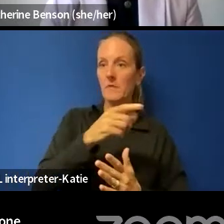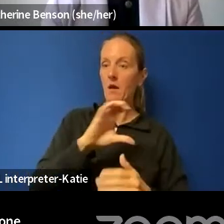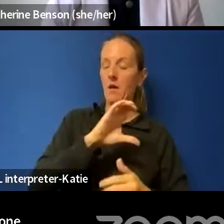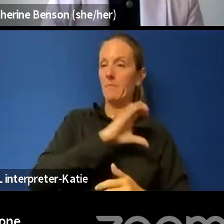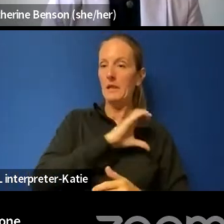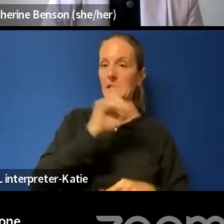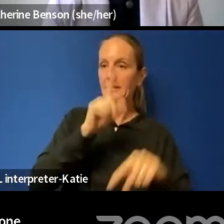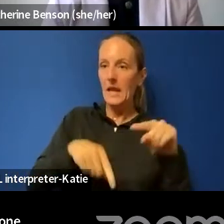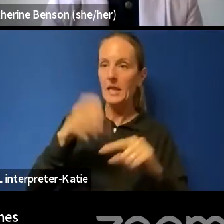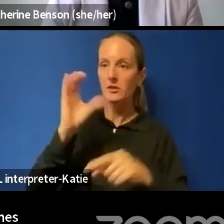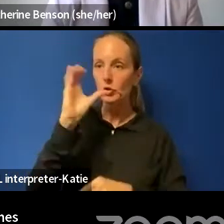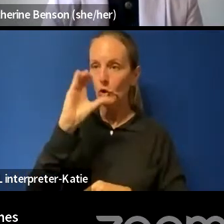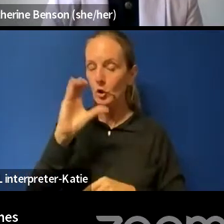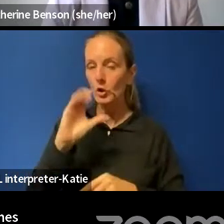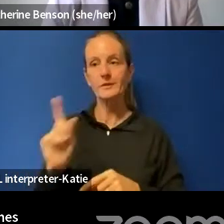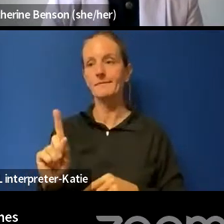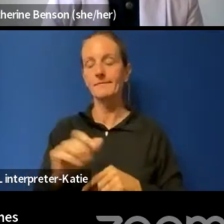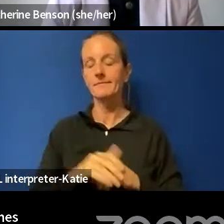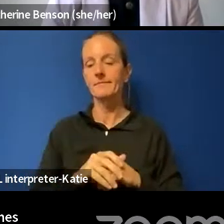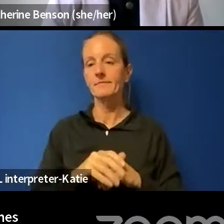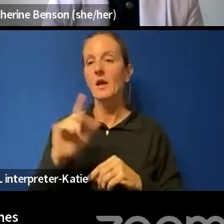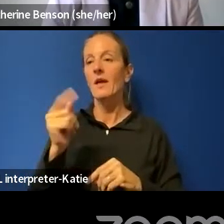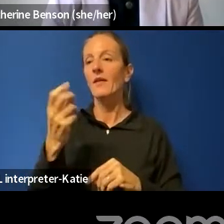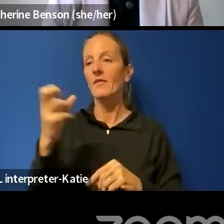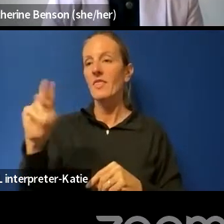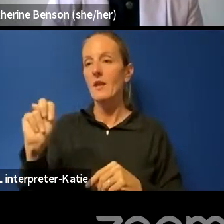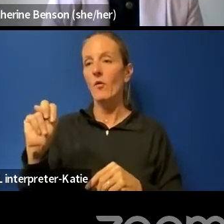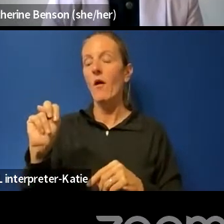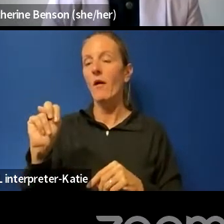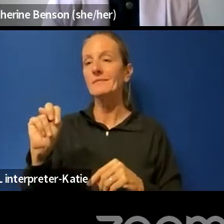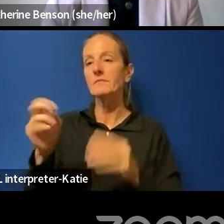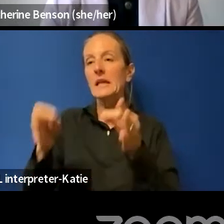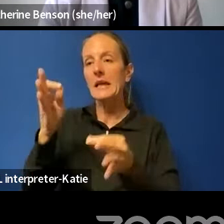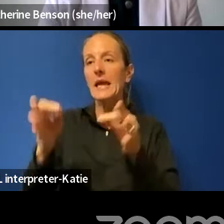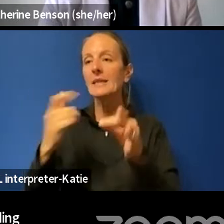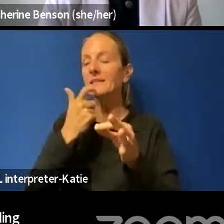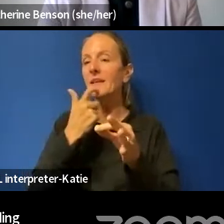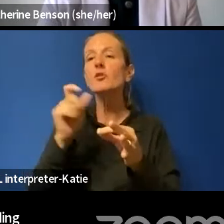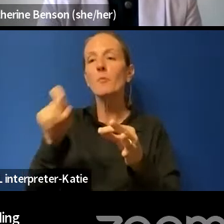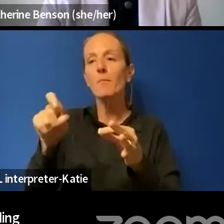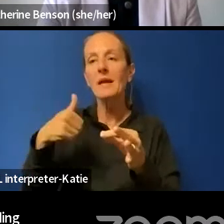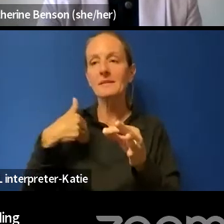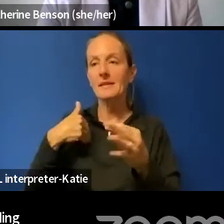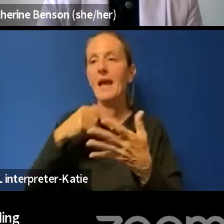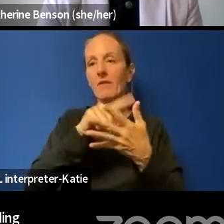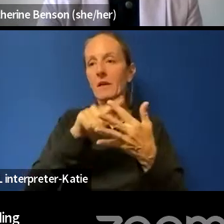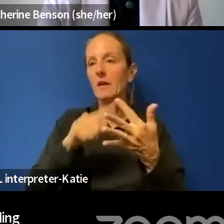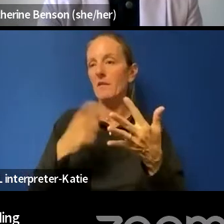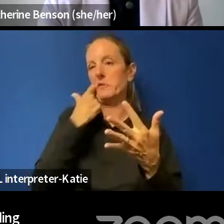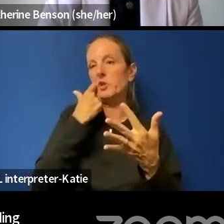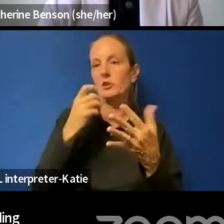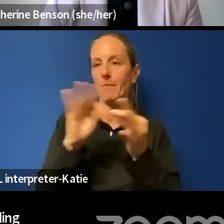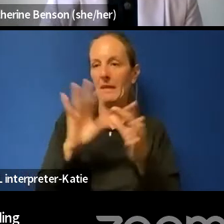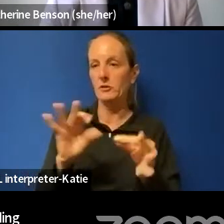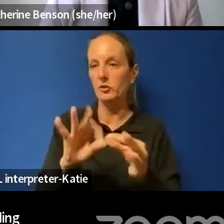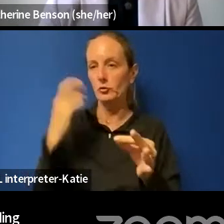It should be the four Firon factors that I just mentioned that need to be fulfilled in order for the phone to be lawfully searched.